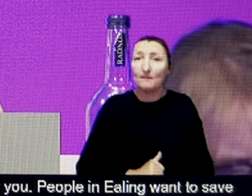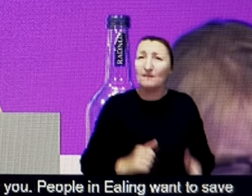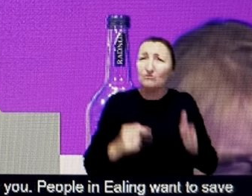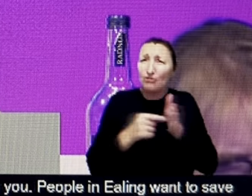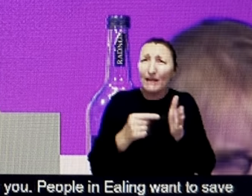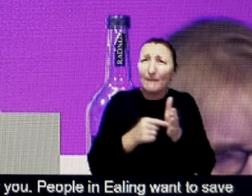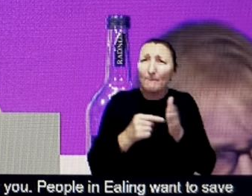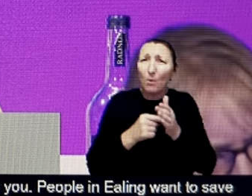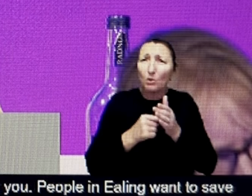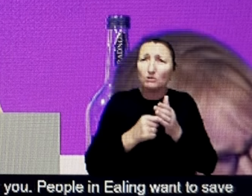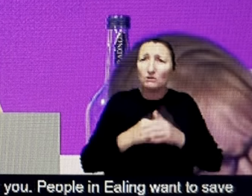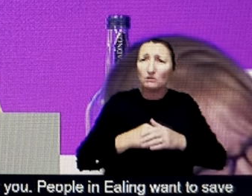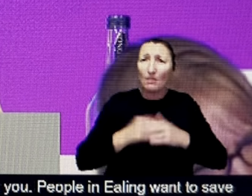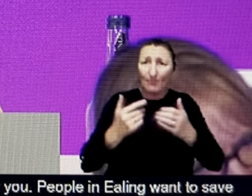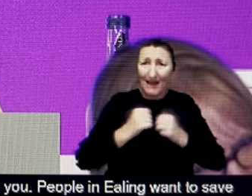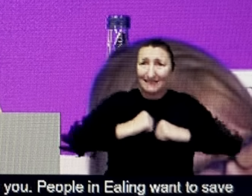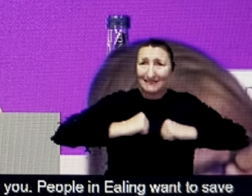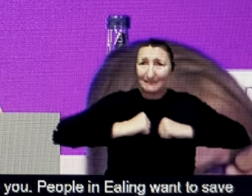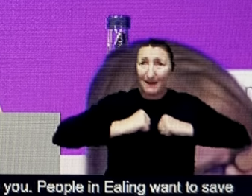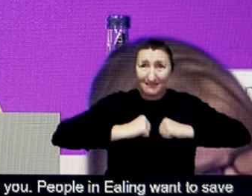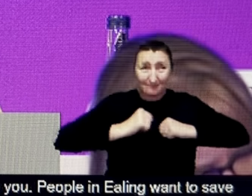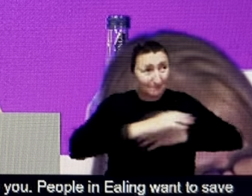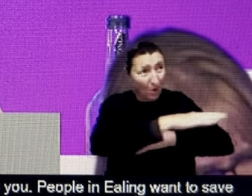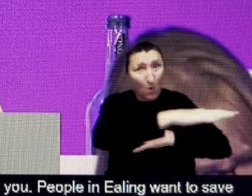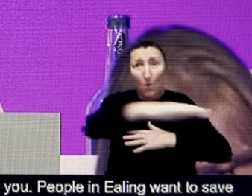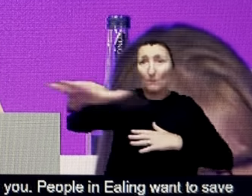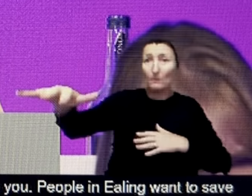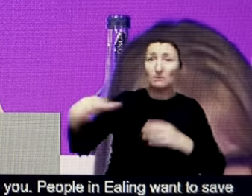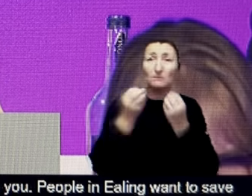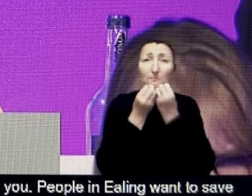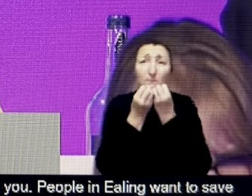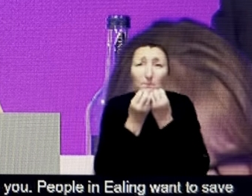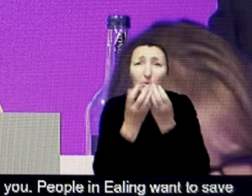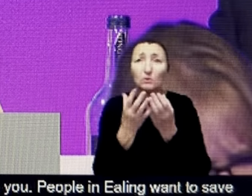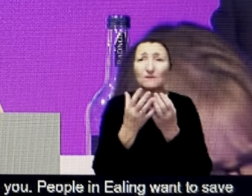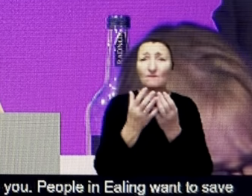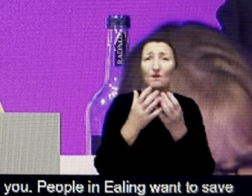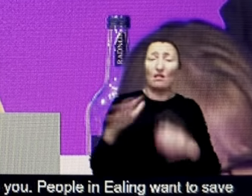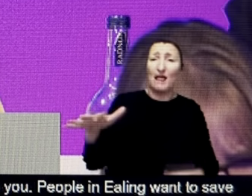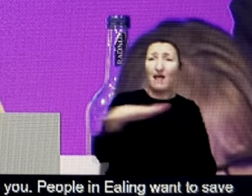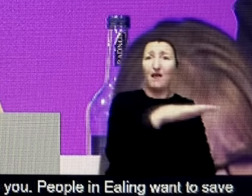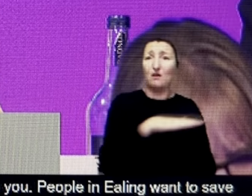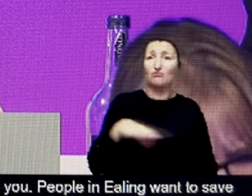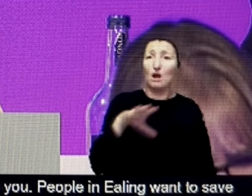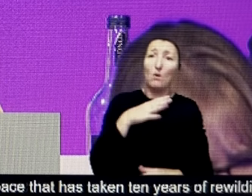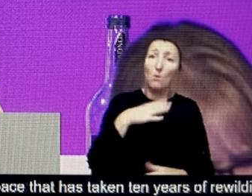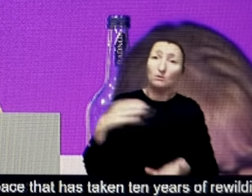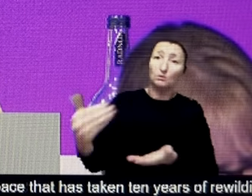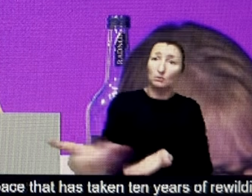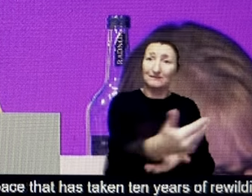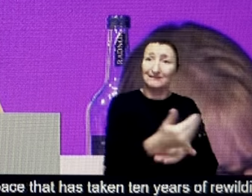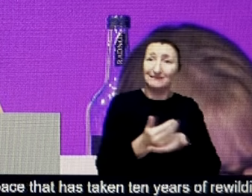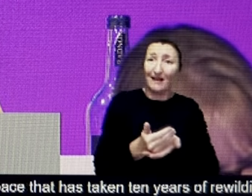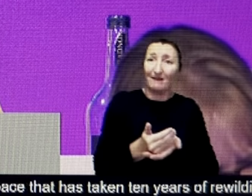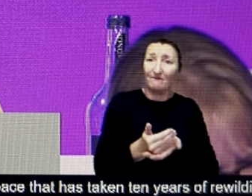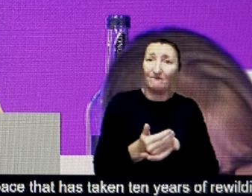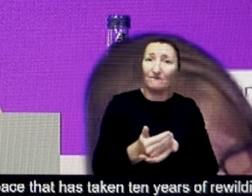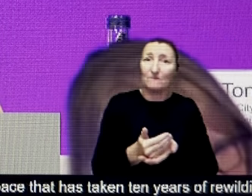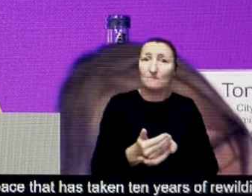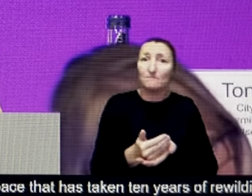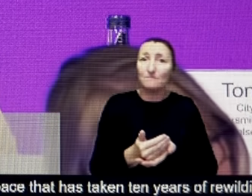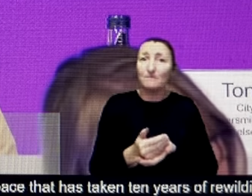10 years of rewilding the beautiful area that needs to be saved. And the Ealing Liberal Democrats did